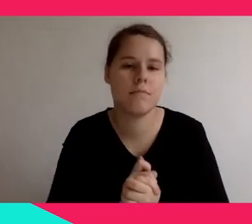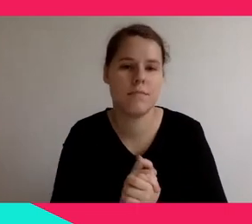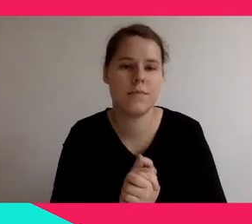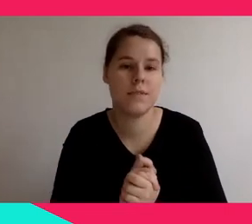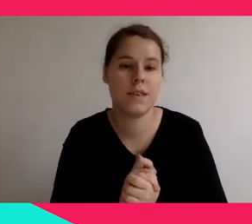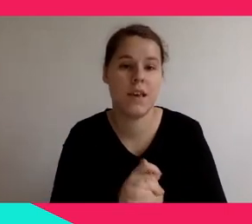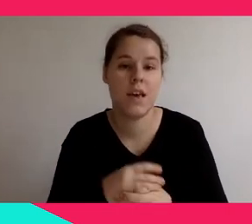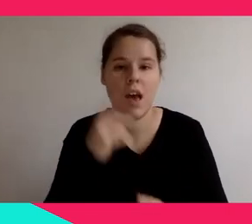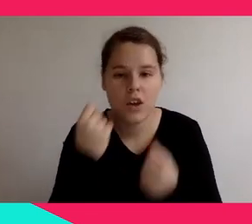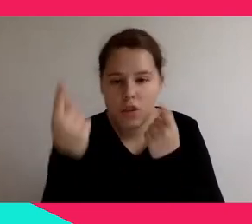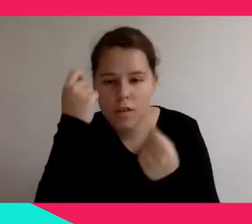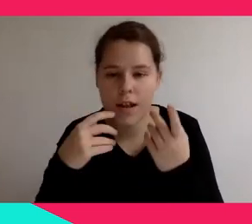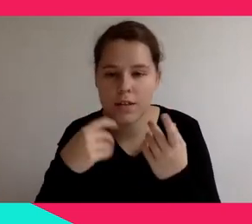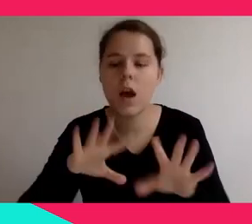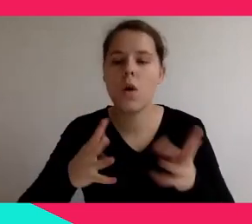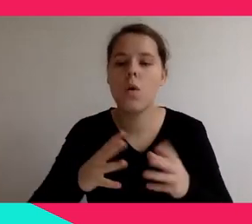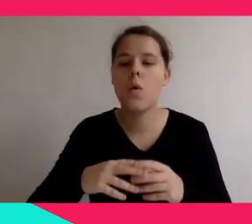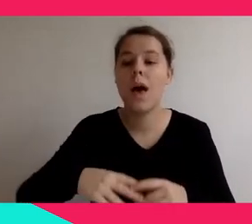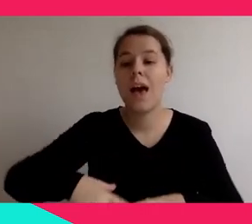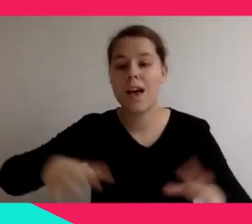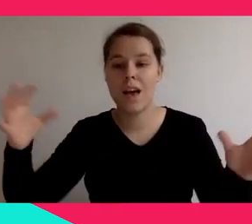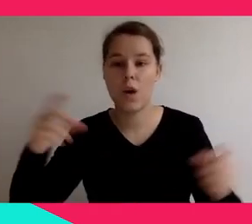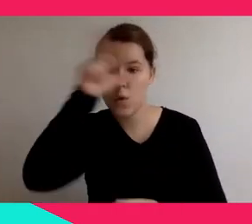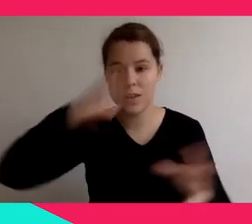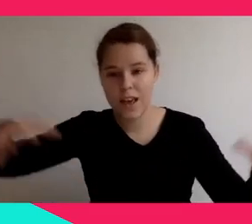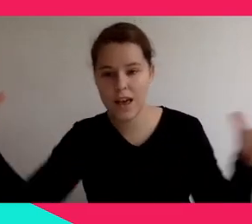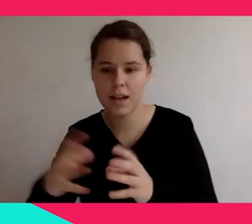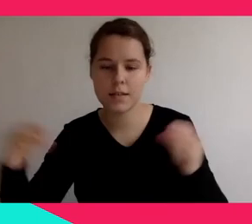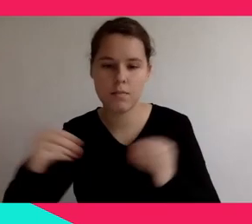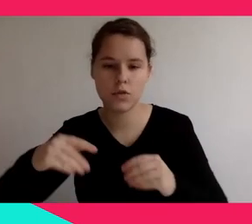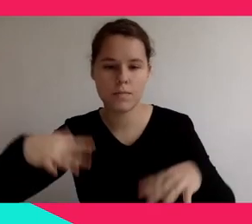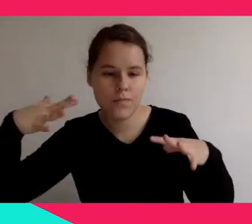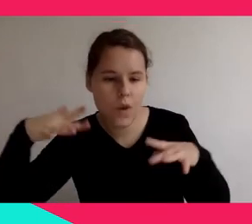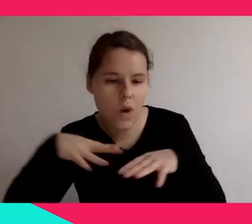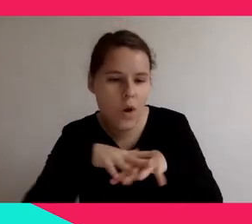free to move. So I have to shrink a little bit.